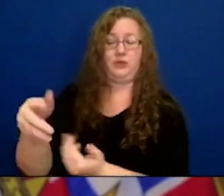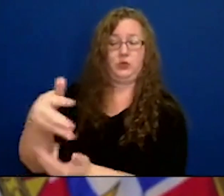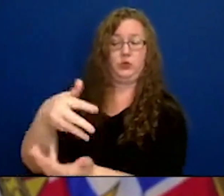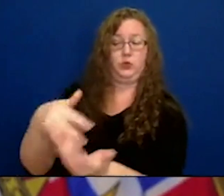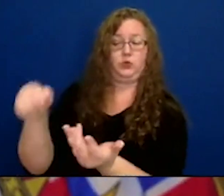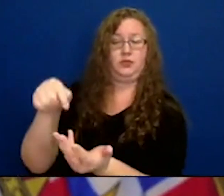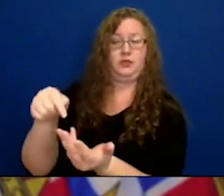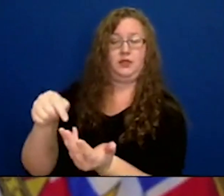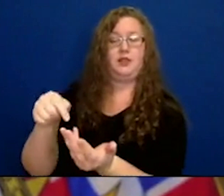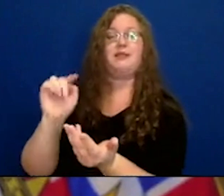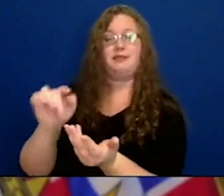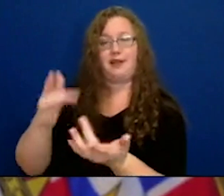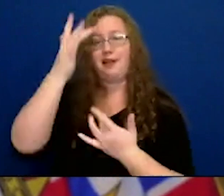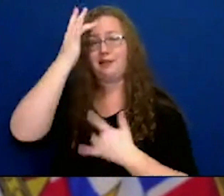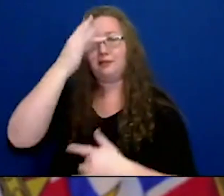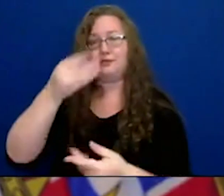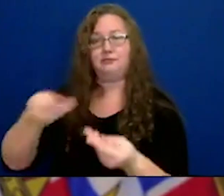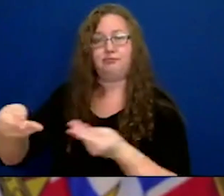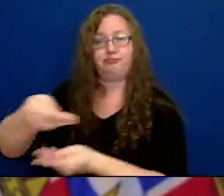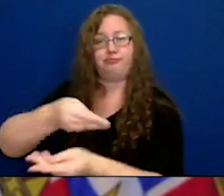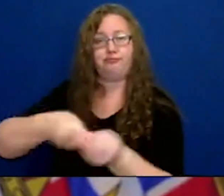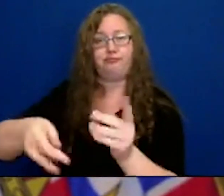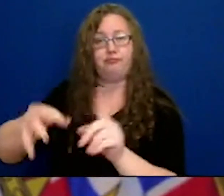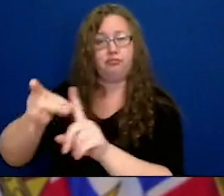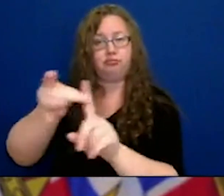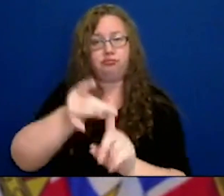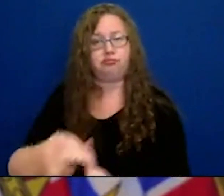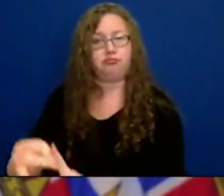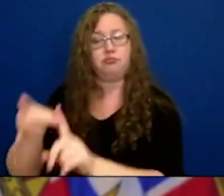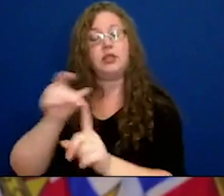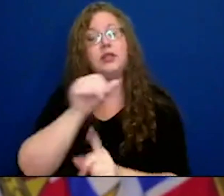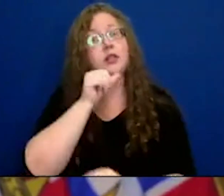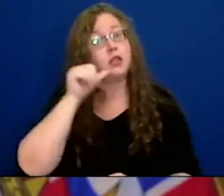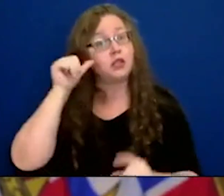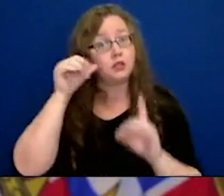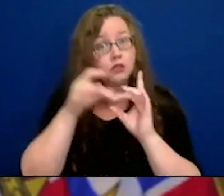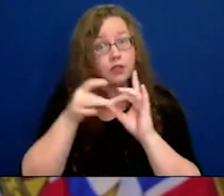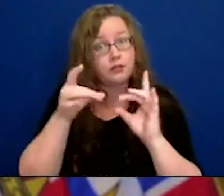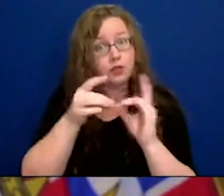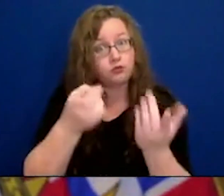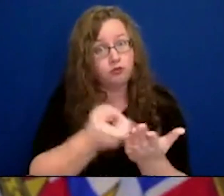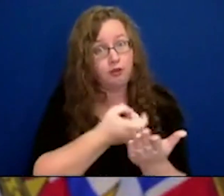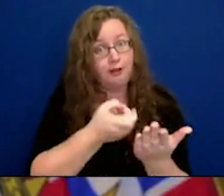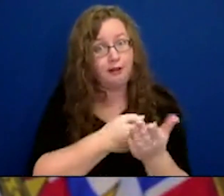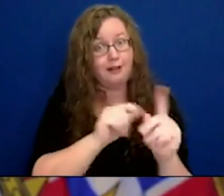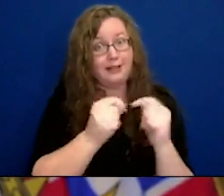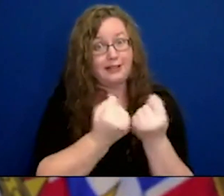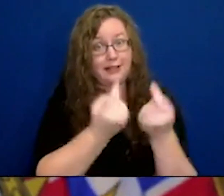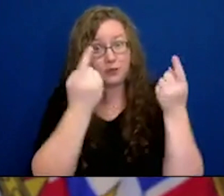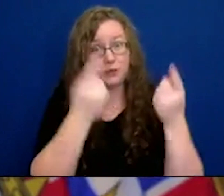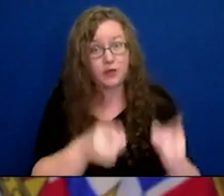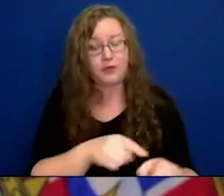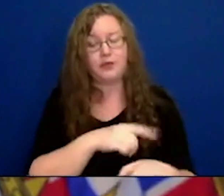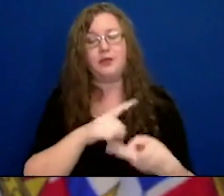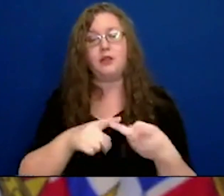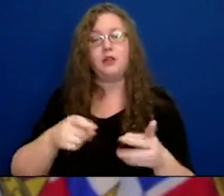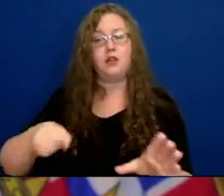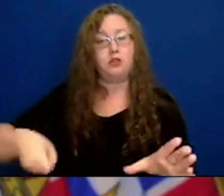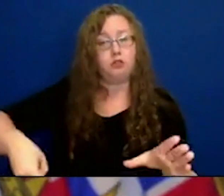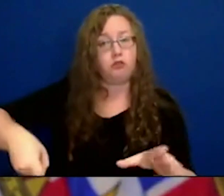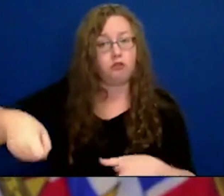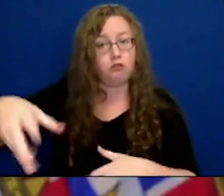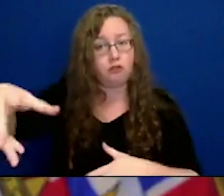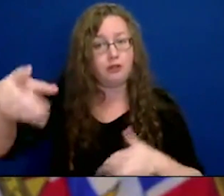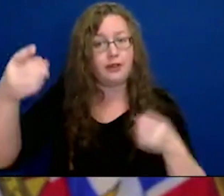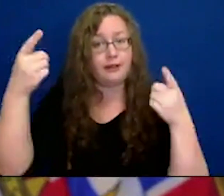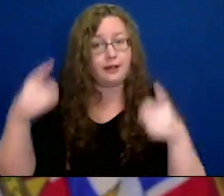leading to transmission events that are happening. And I mentioned hockey yesterday. We've seen transmission events in curling. We've seen it